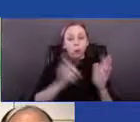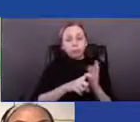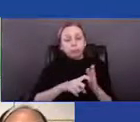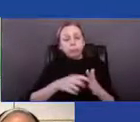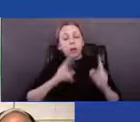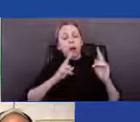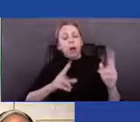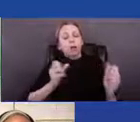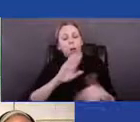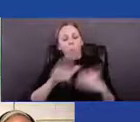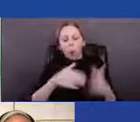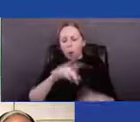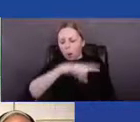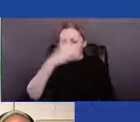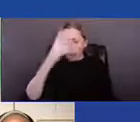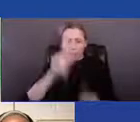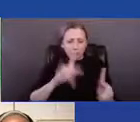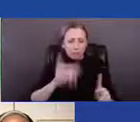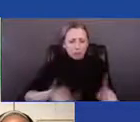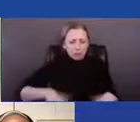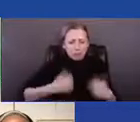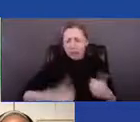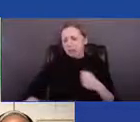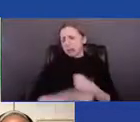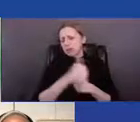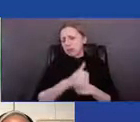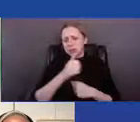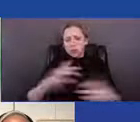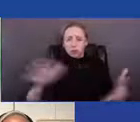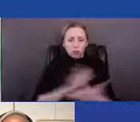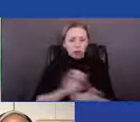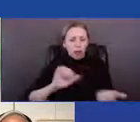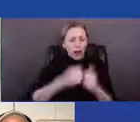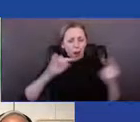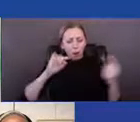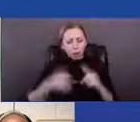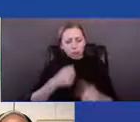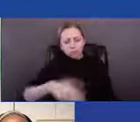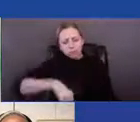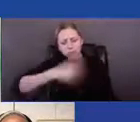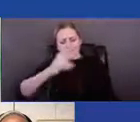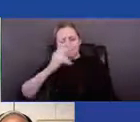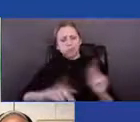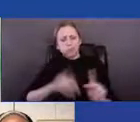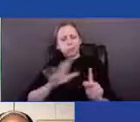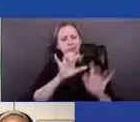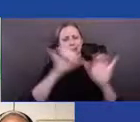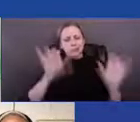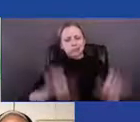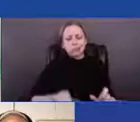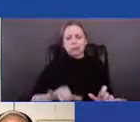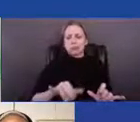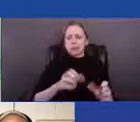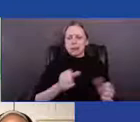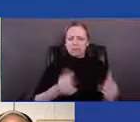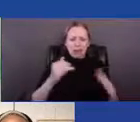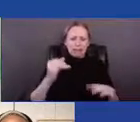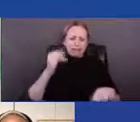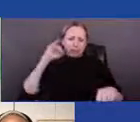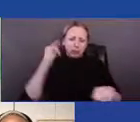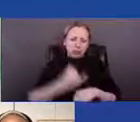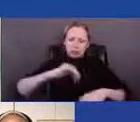and or taken by the actions of white people, institutions and systems, and the many accomplices,